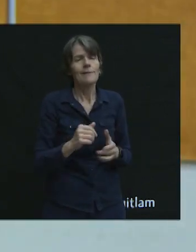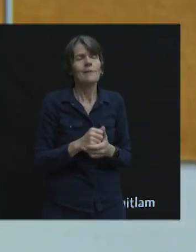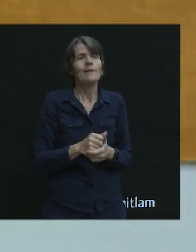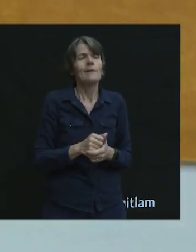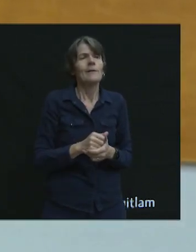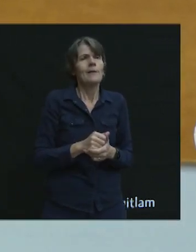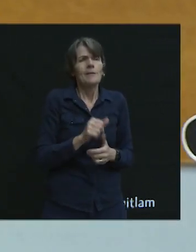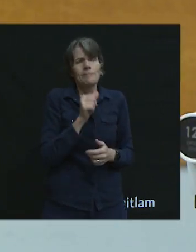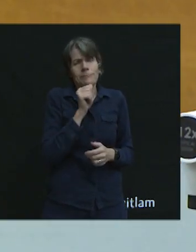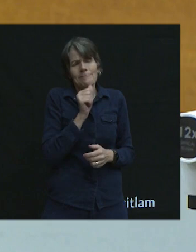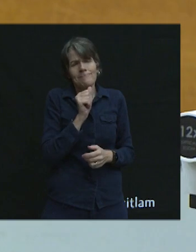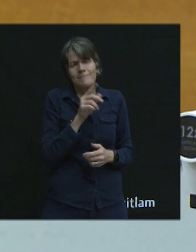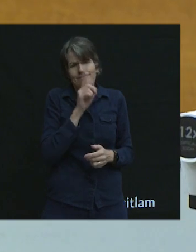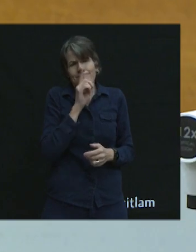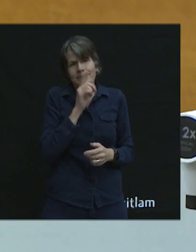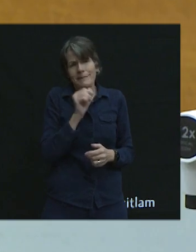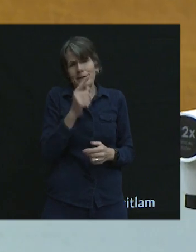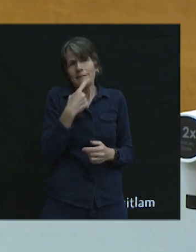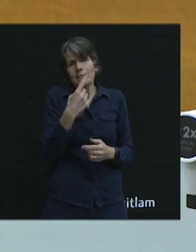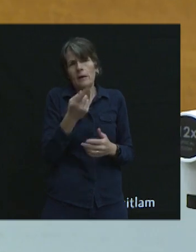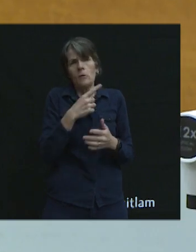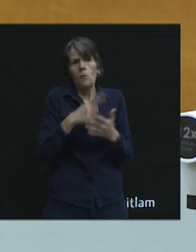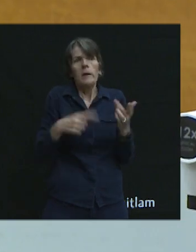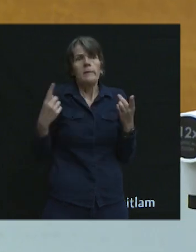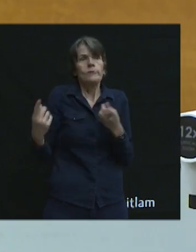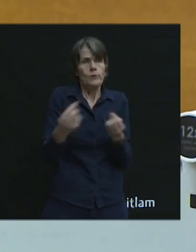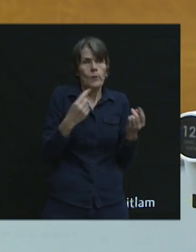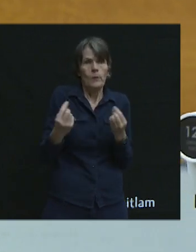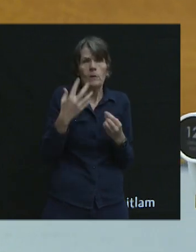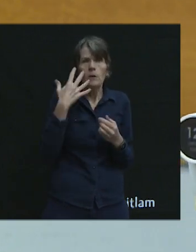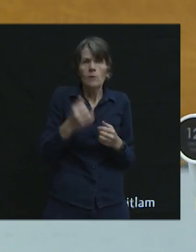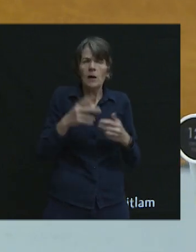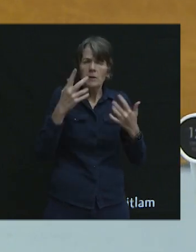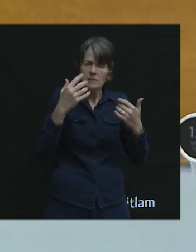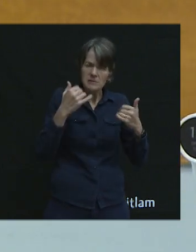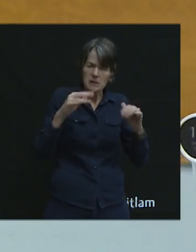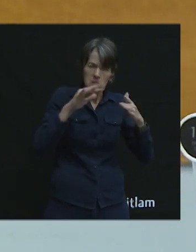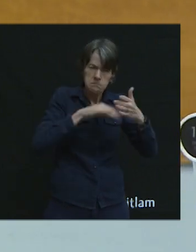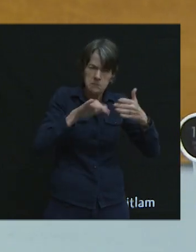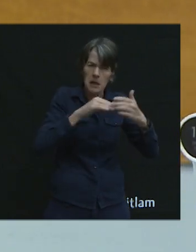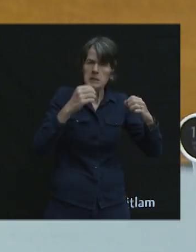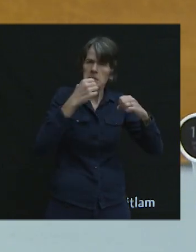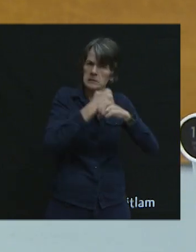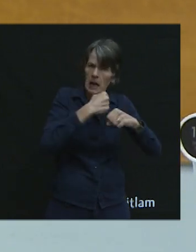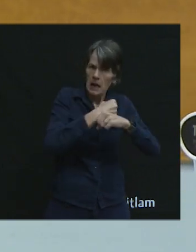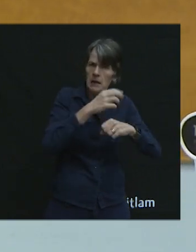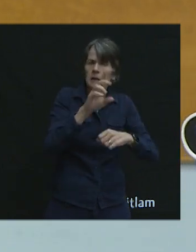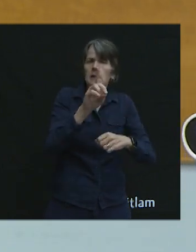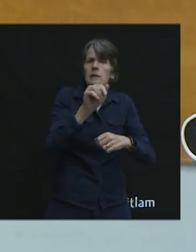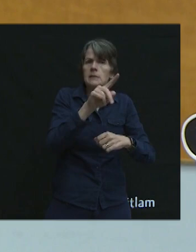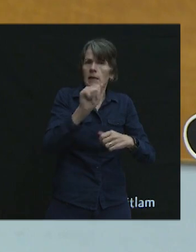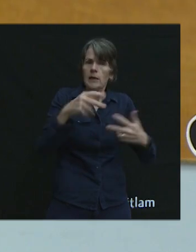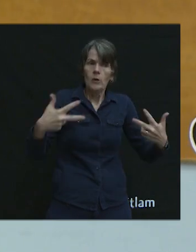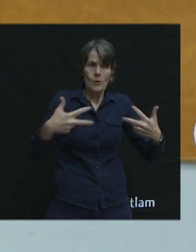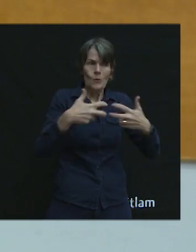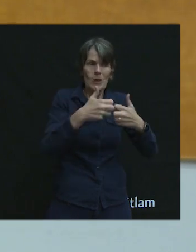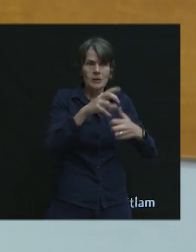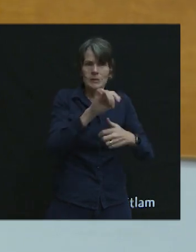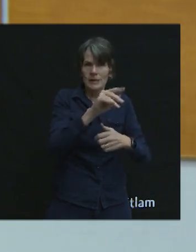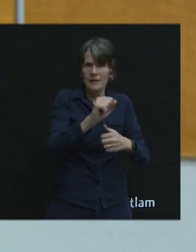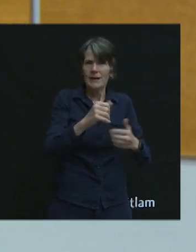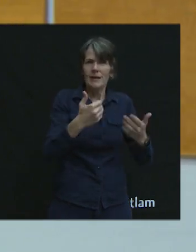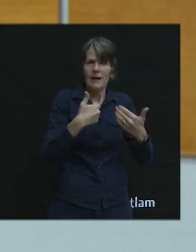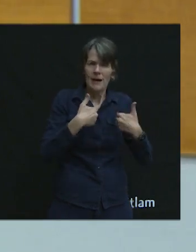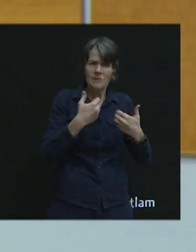But I'm not going to do that because we're still looking through the crash data. But importantly, crash data can sometimes have lots of gaps in it around